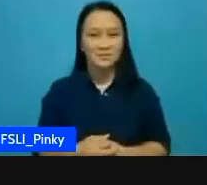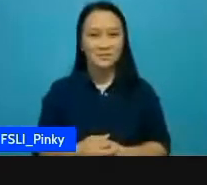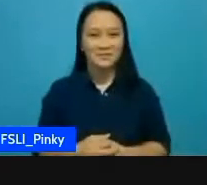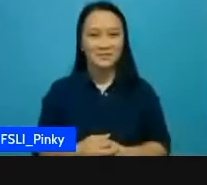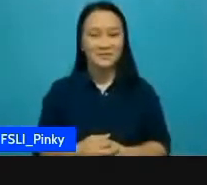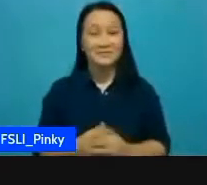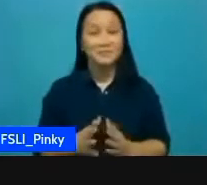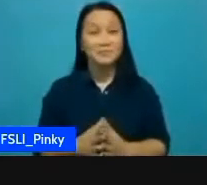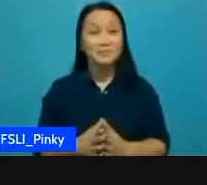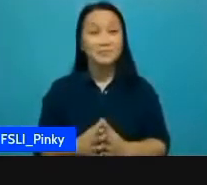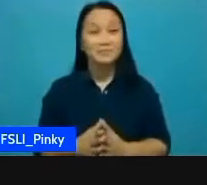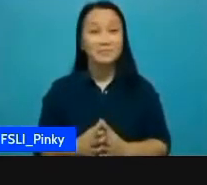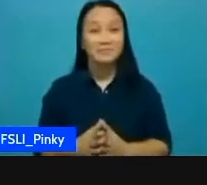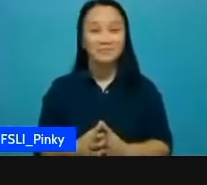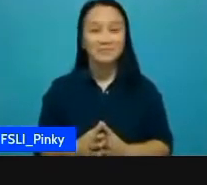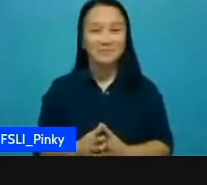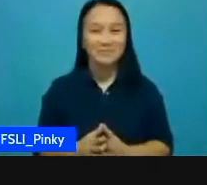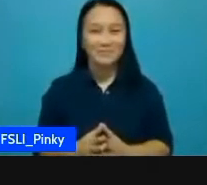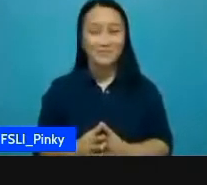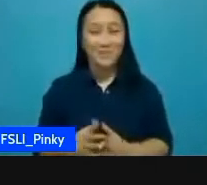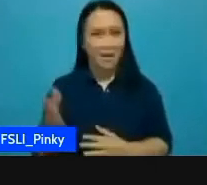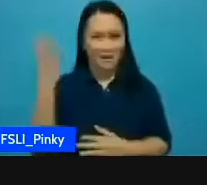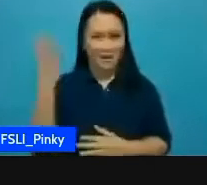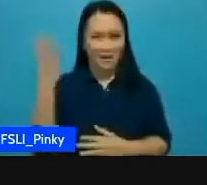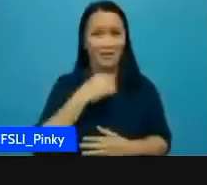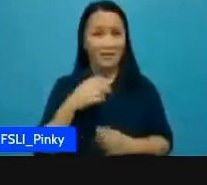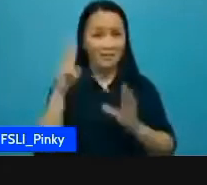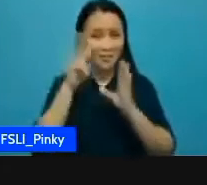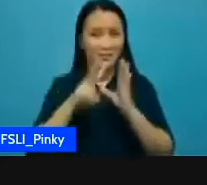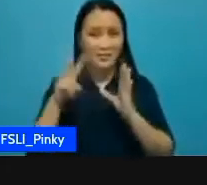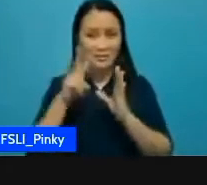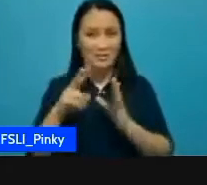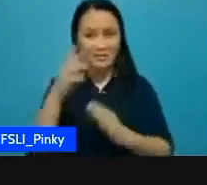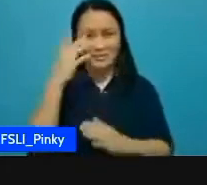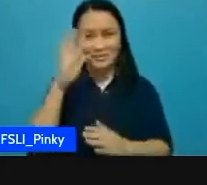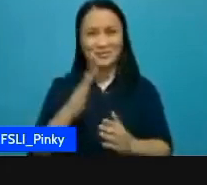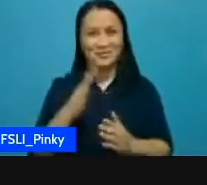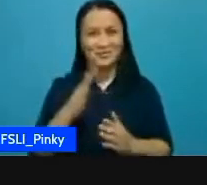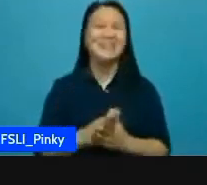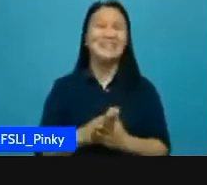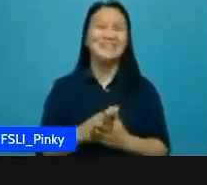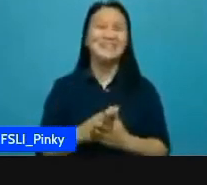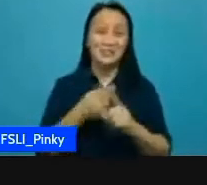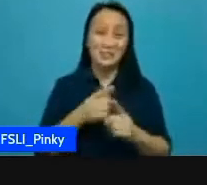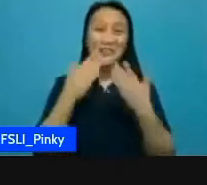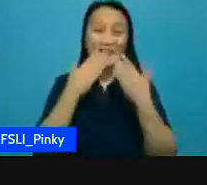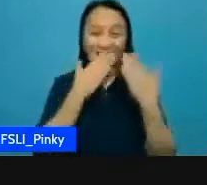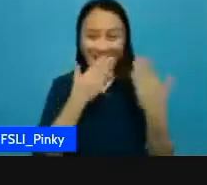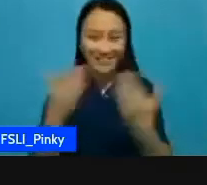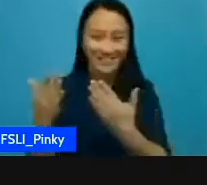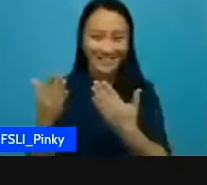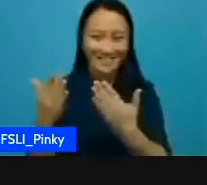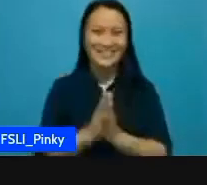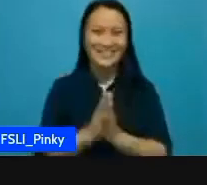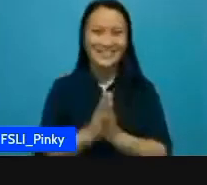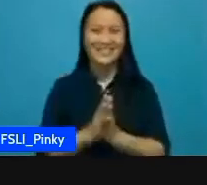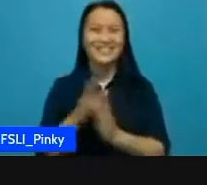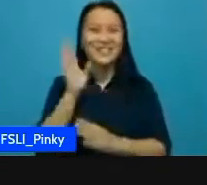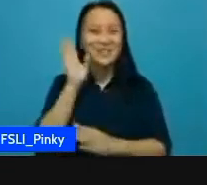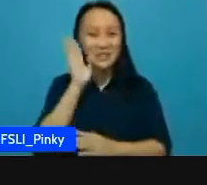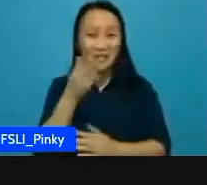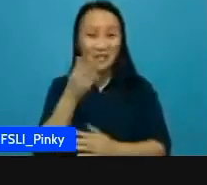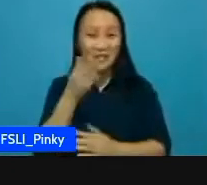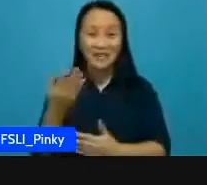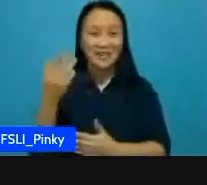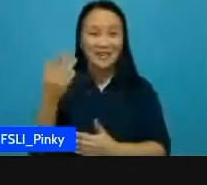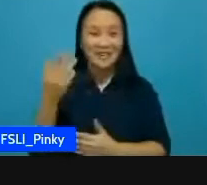sorry hello hello hello again from the top thank you again to our brothers derek and henry monyaris for that wonderful